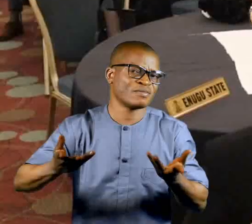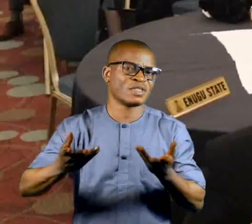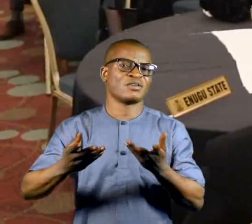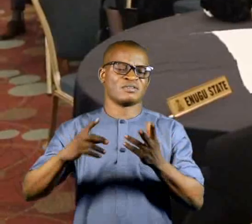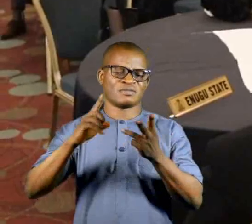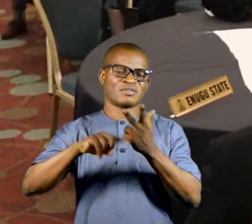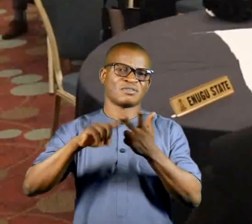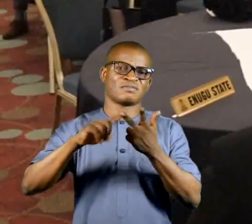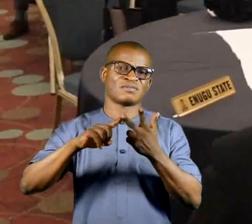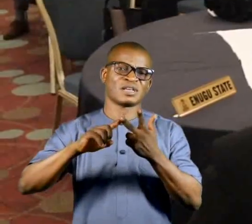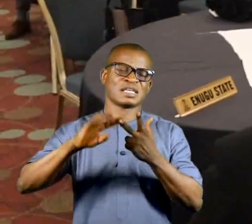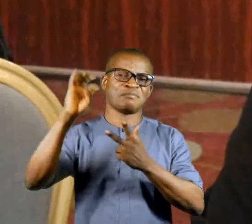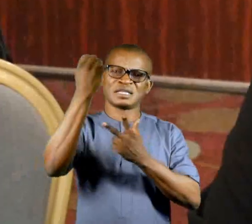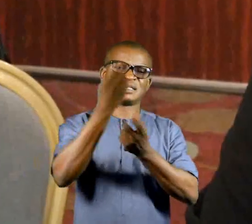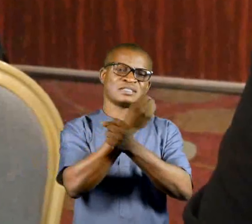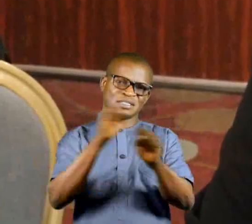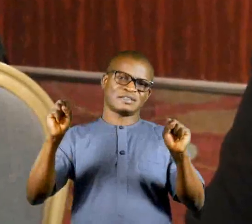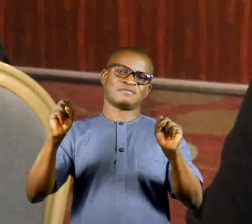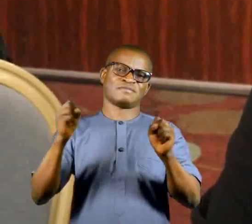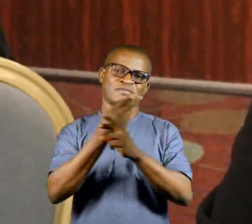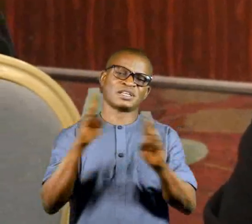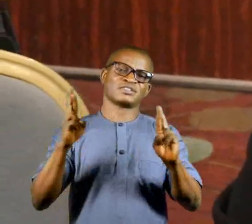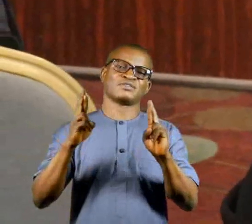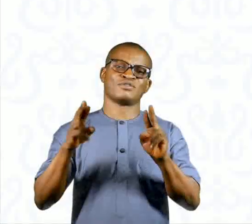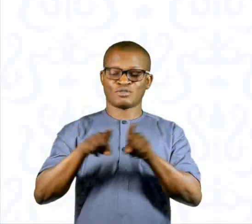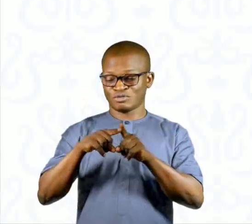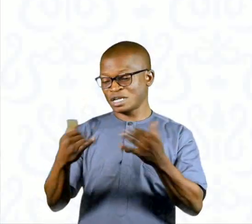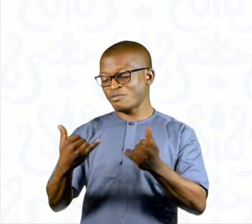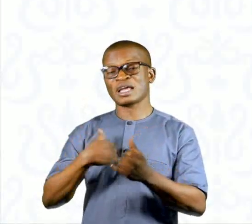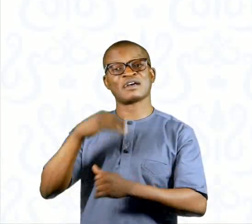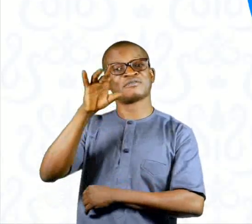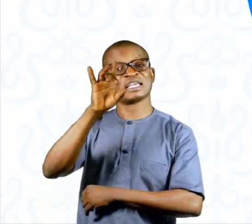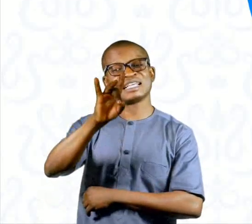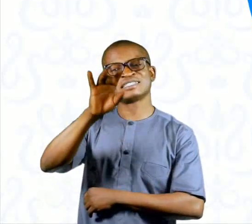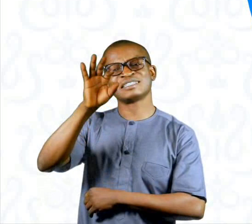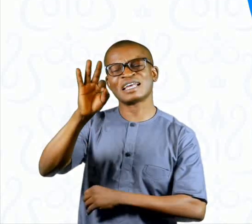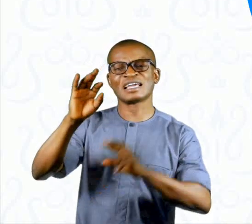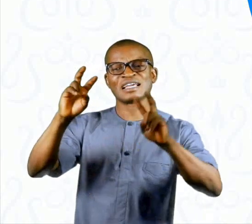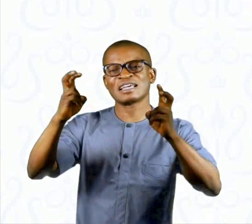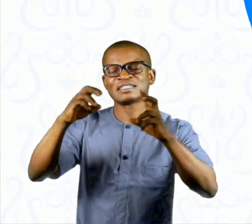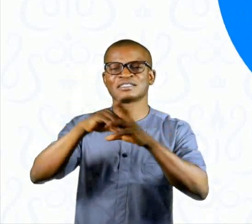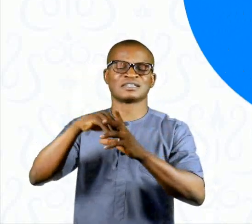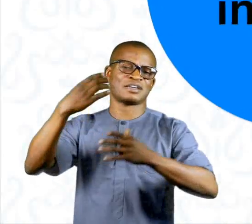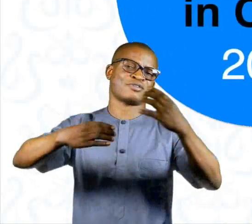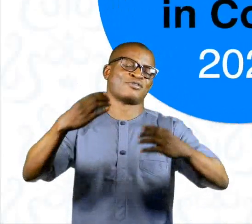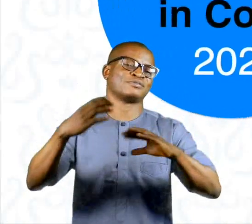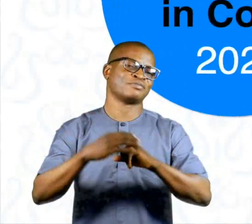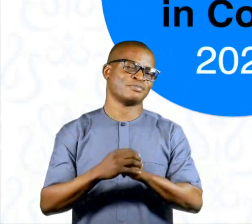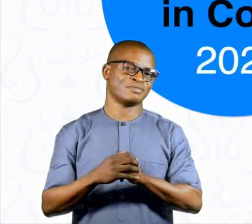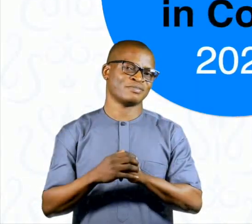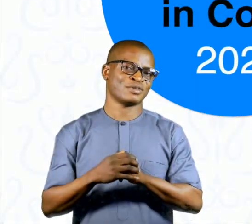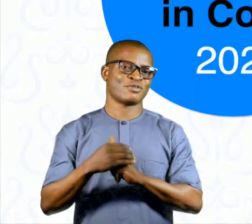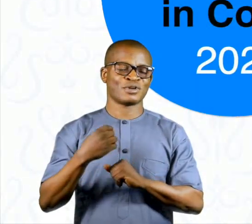immediately. Then we currently have 89 cases in court and we're